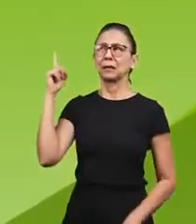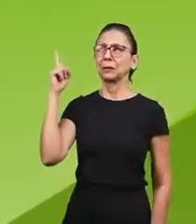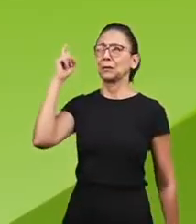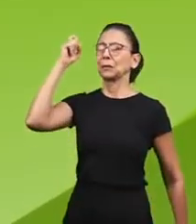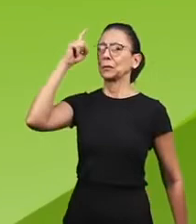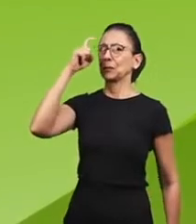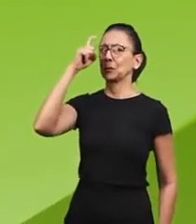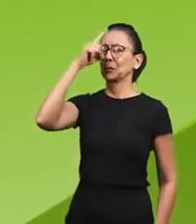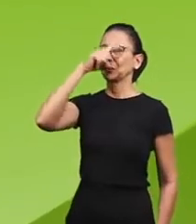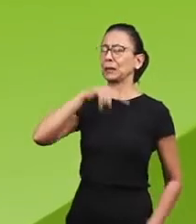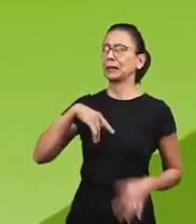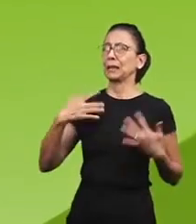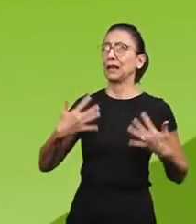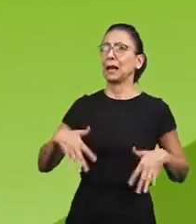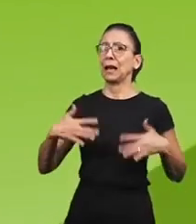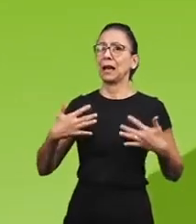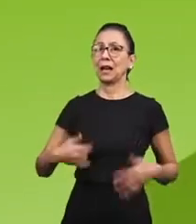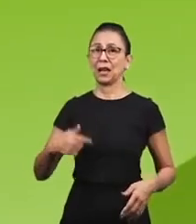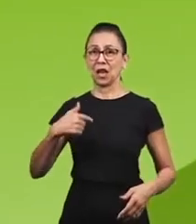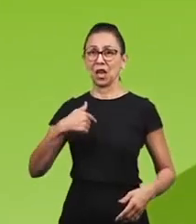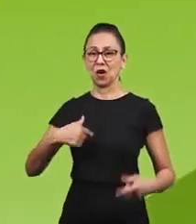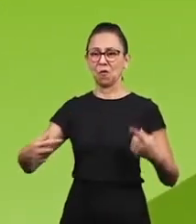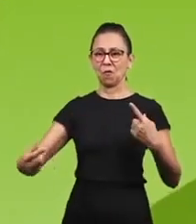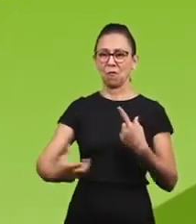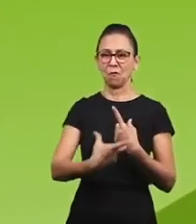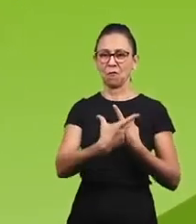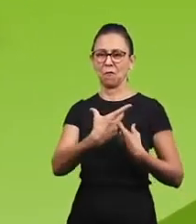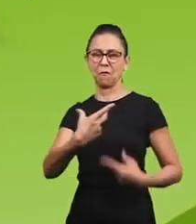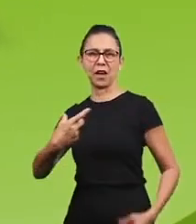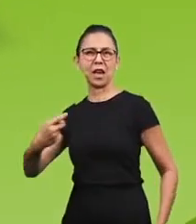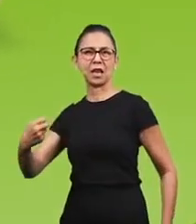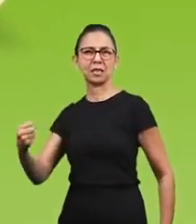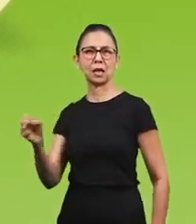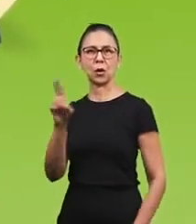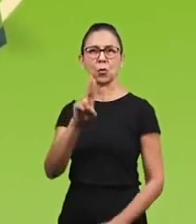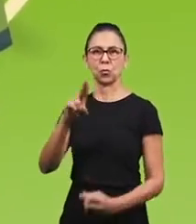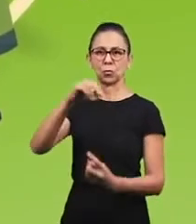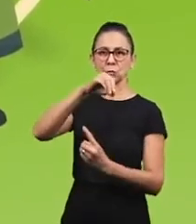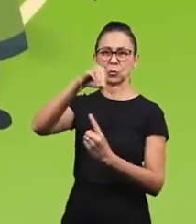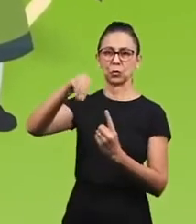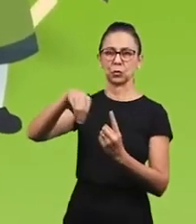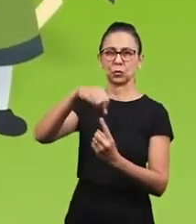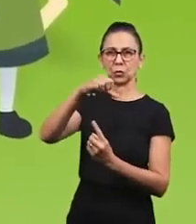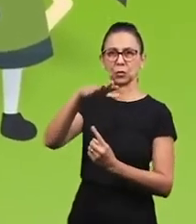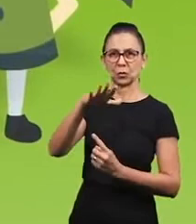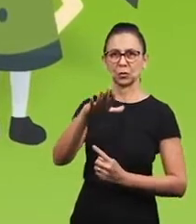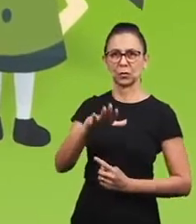in I am victorious in the battles because I use spiritual weapons